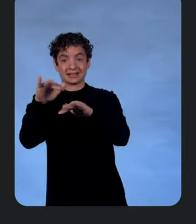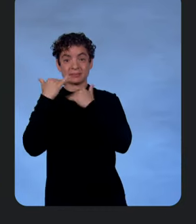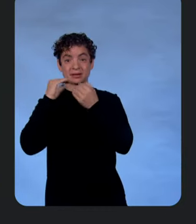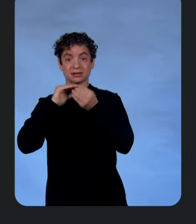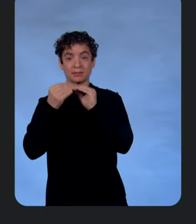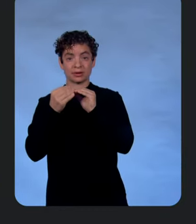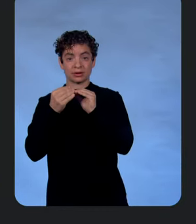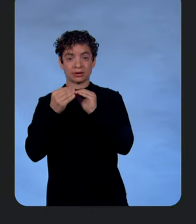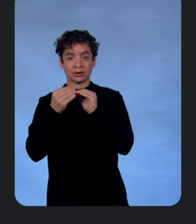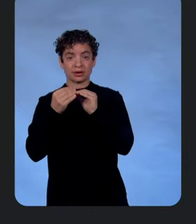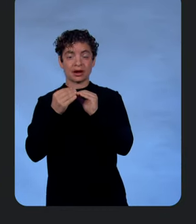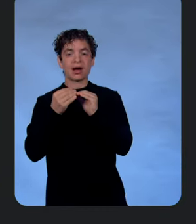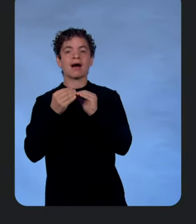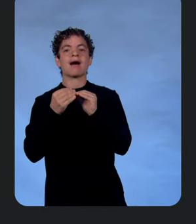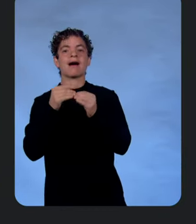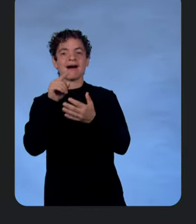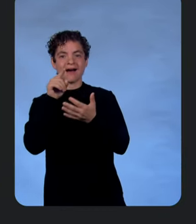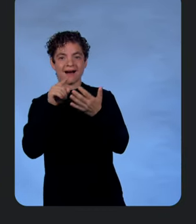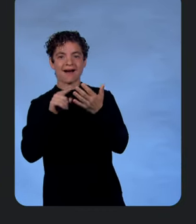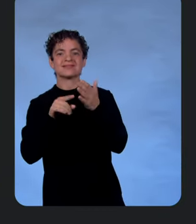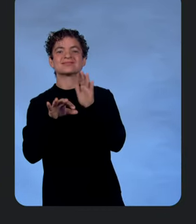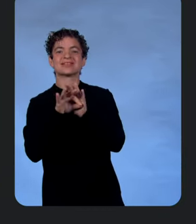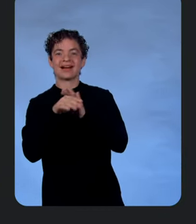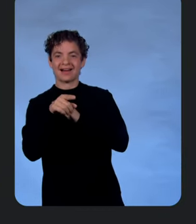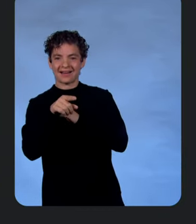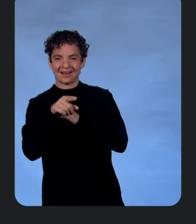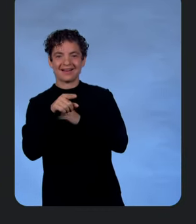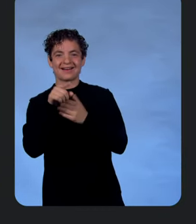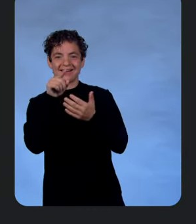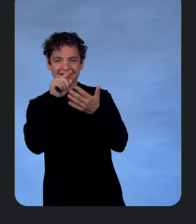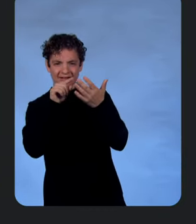Let's look at the output config